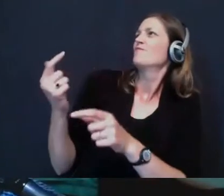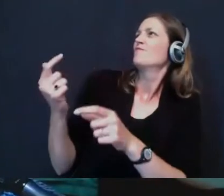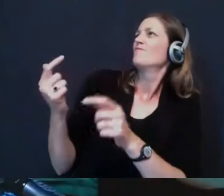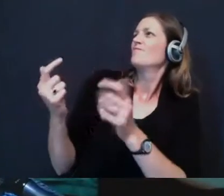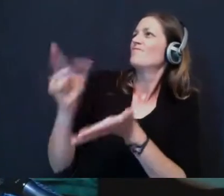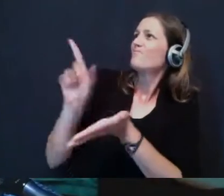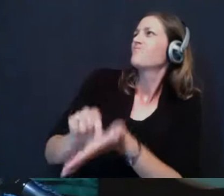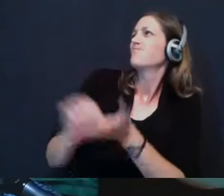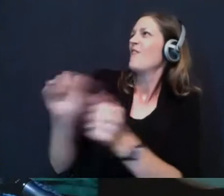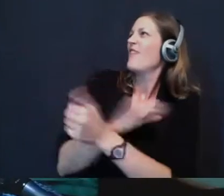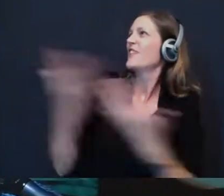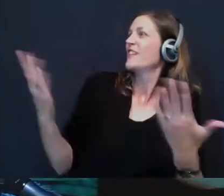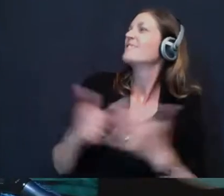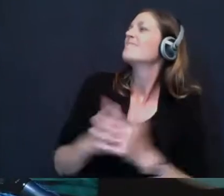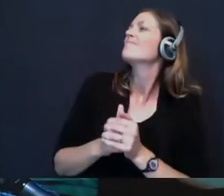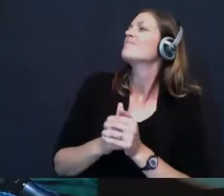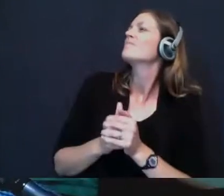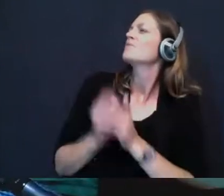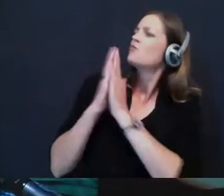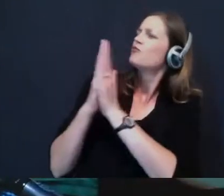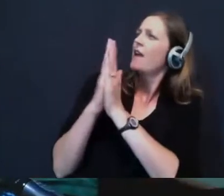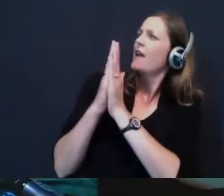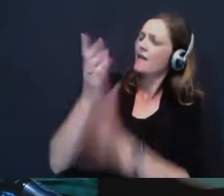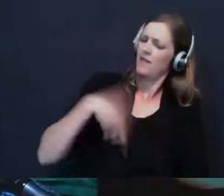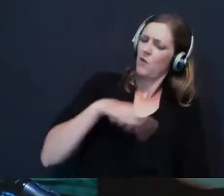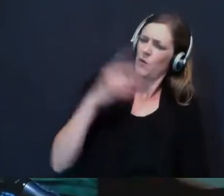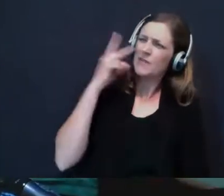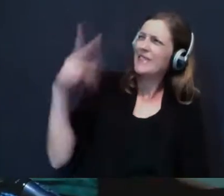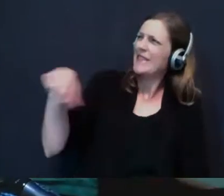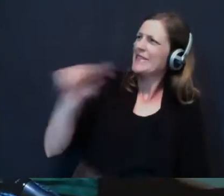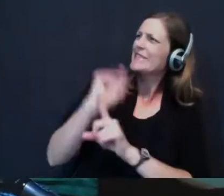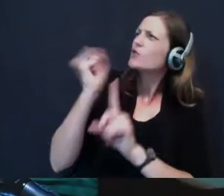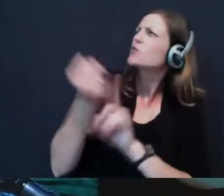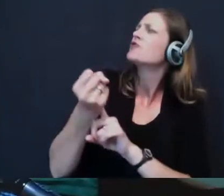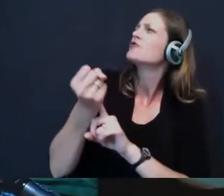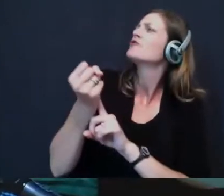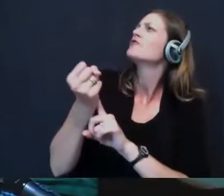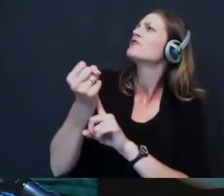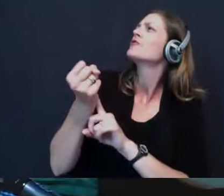So Lord, I pray that we would see this circumstance, this situation with your eyes.